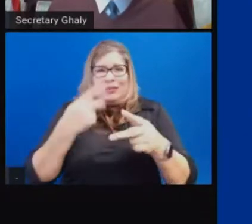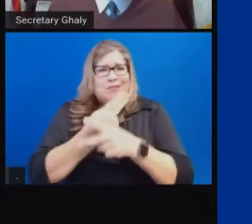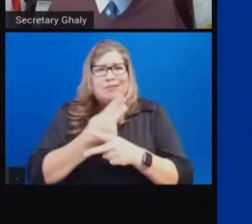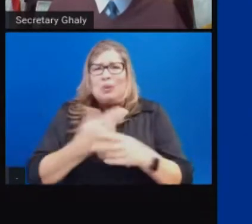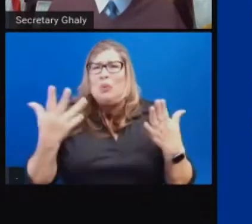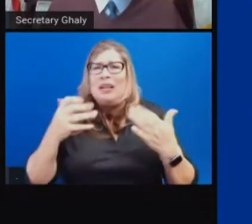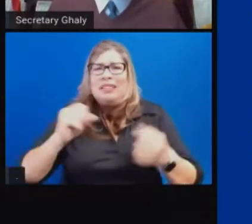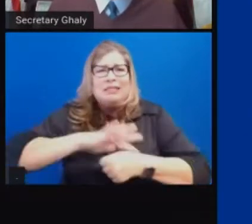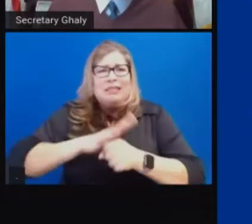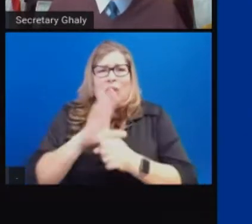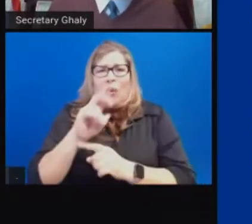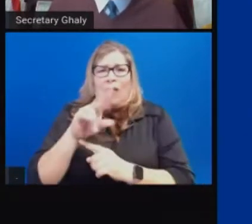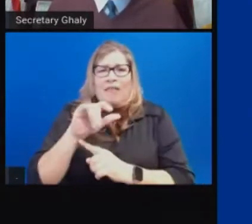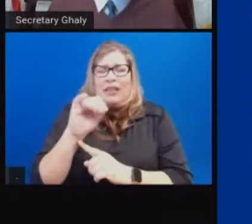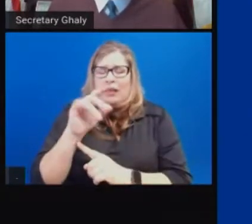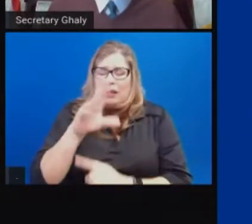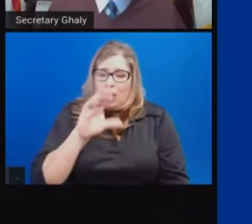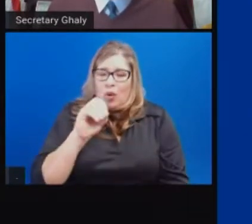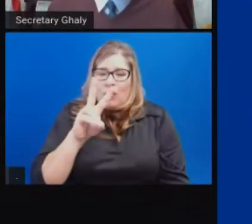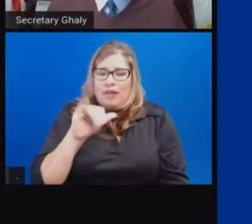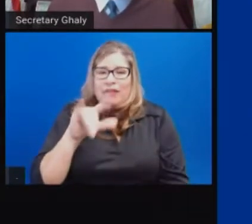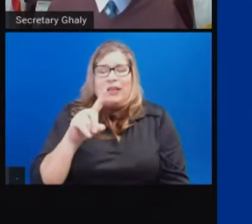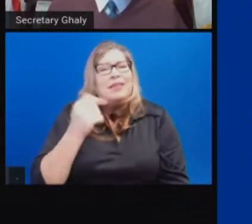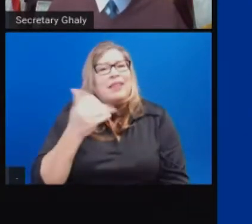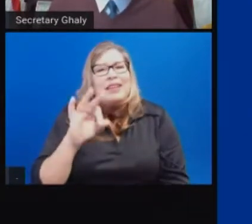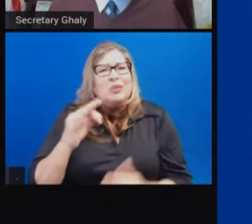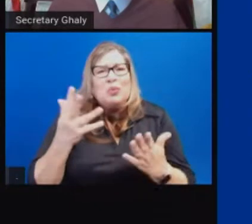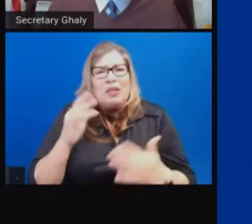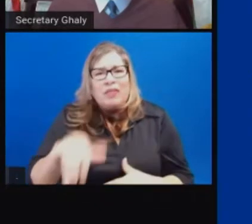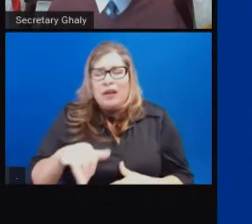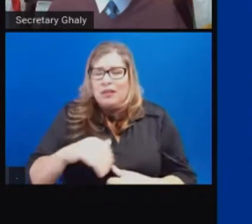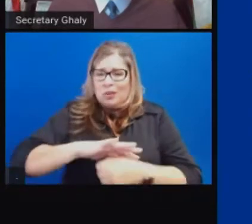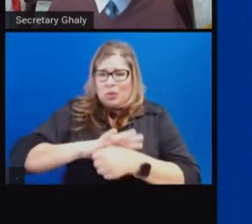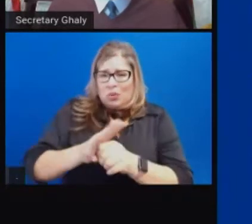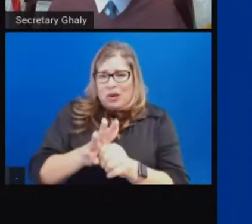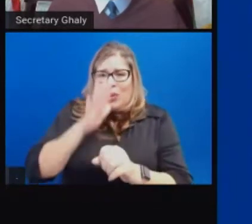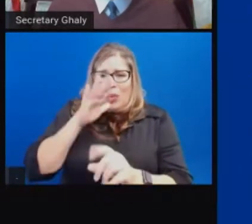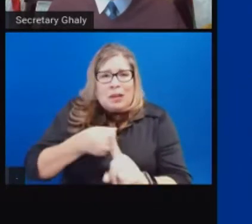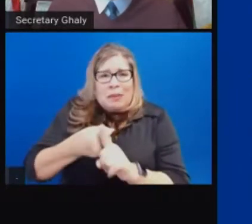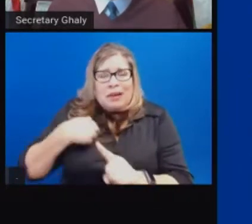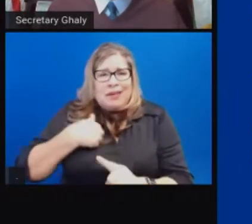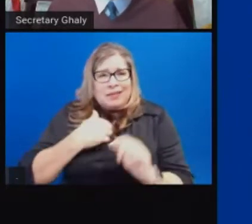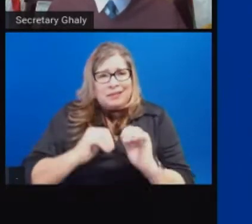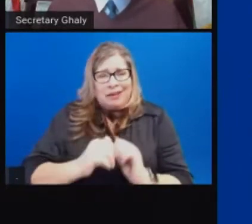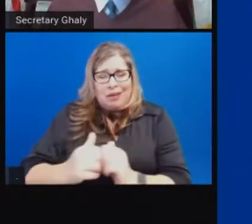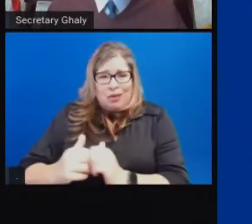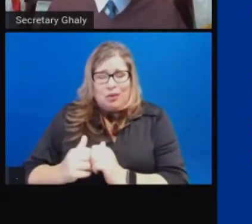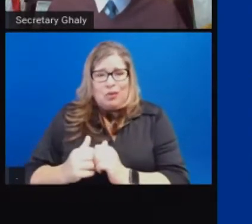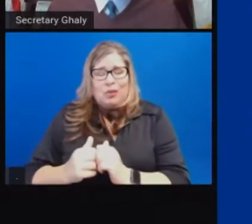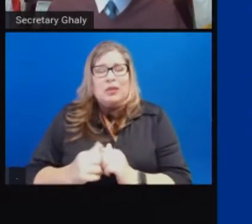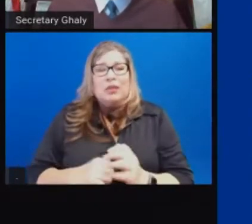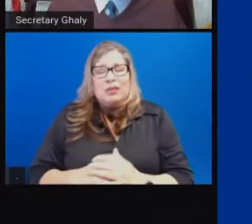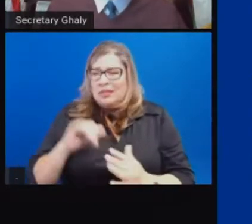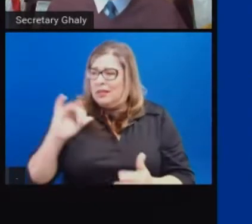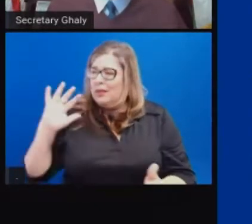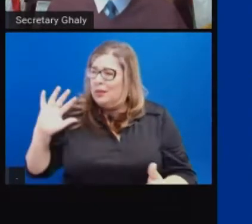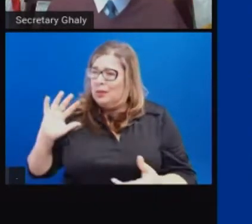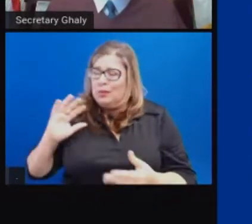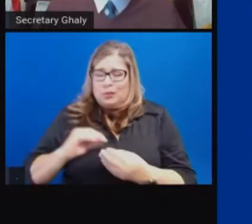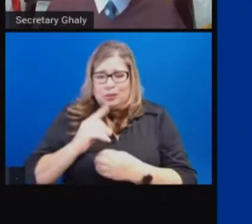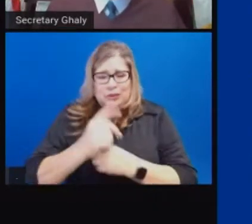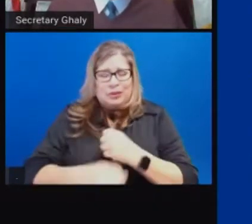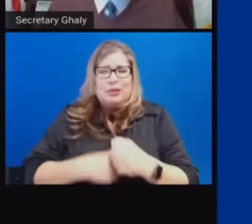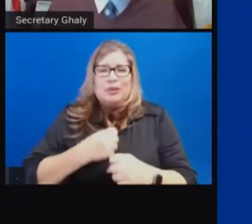coronavirus was going to shape our lives. And I want to just take a moment to acknowledge that there's been a